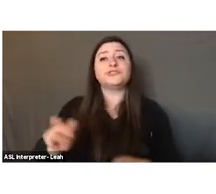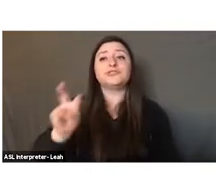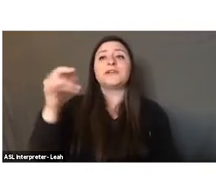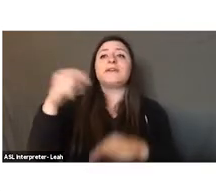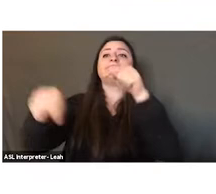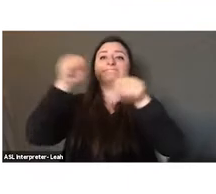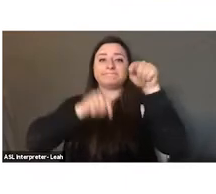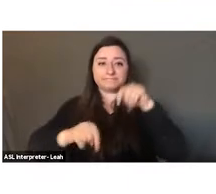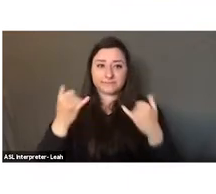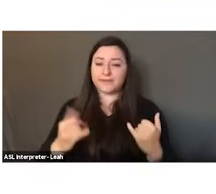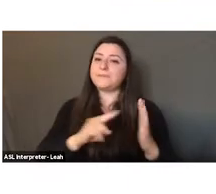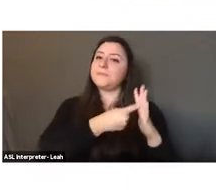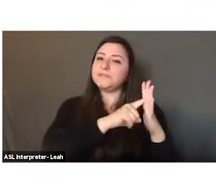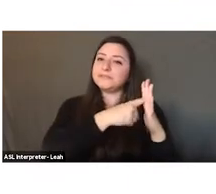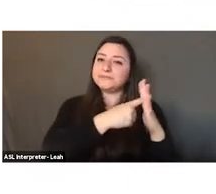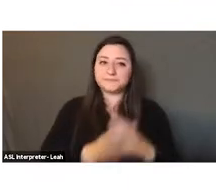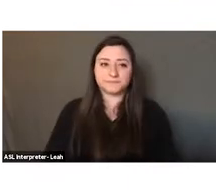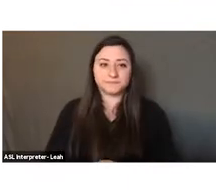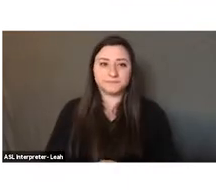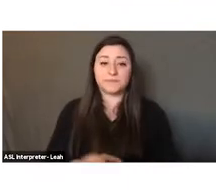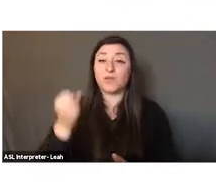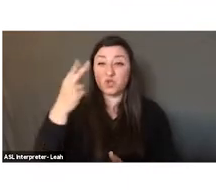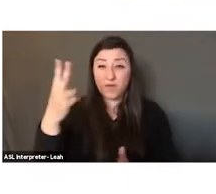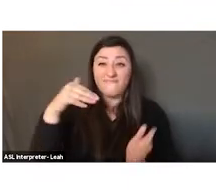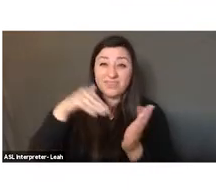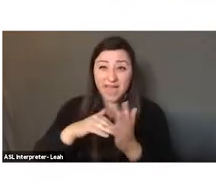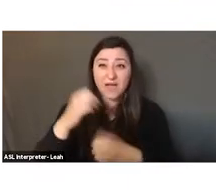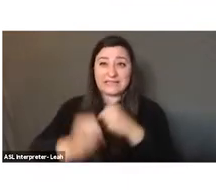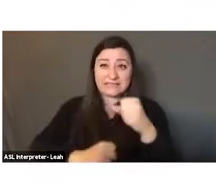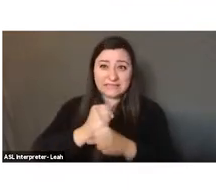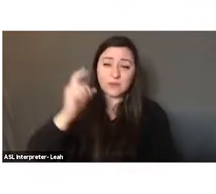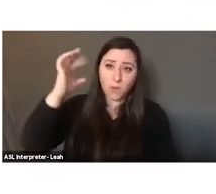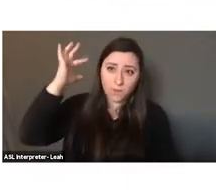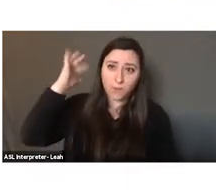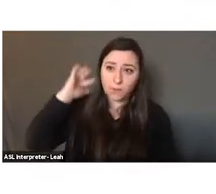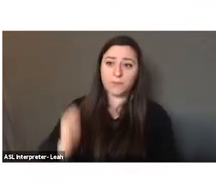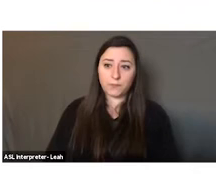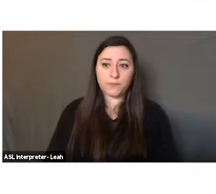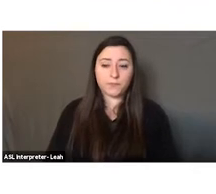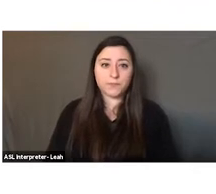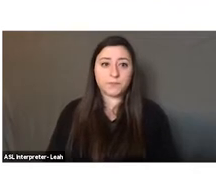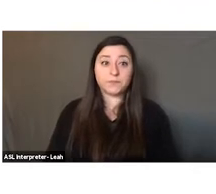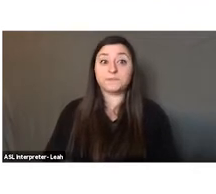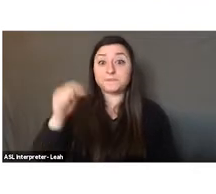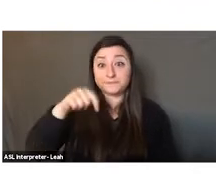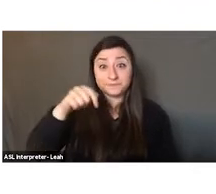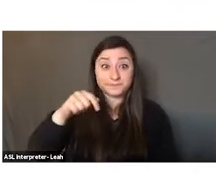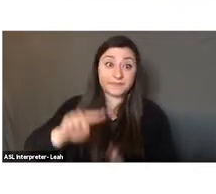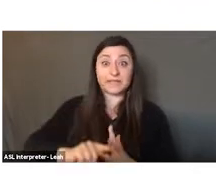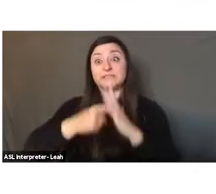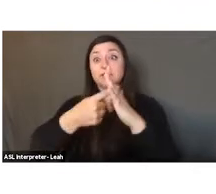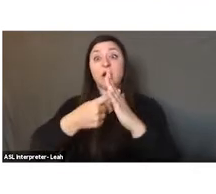first to the beginnings, 12,000 years ago. This is the dawn of